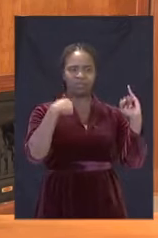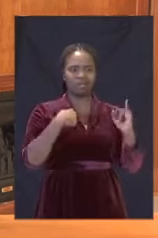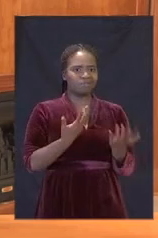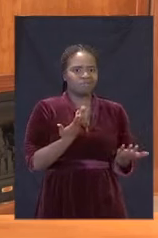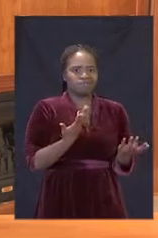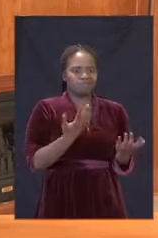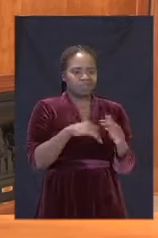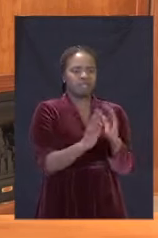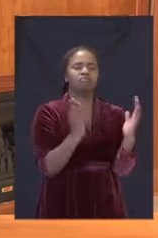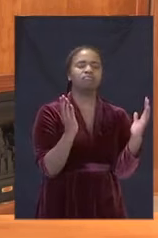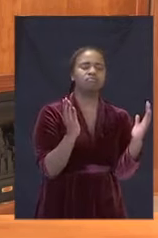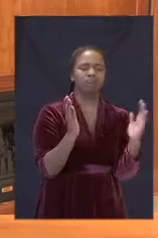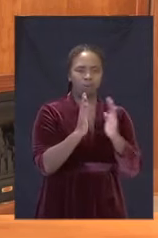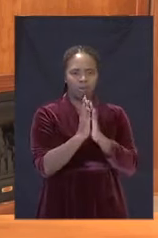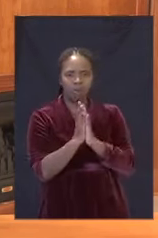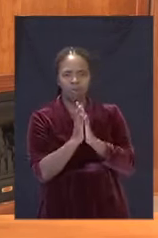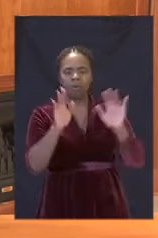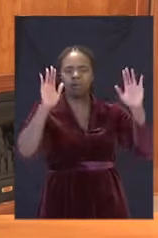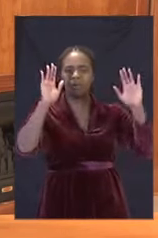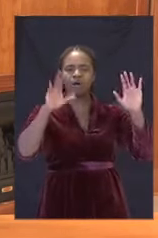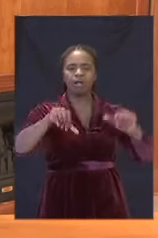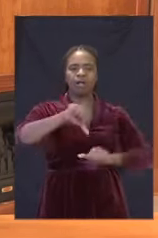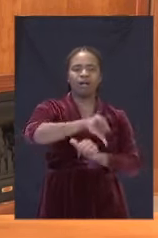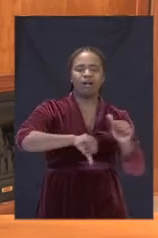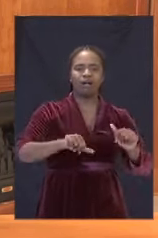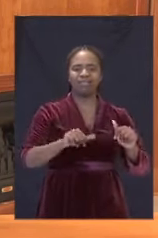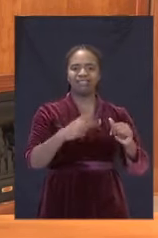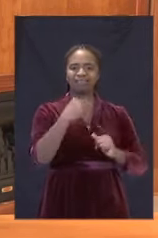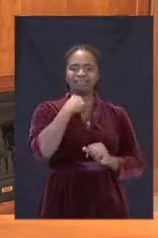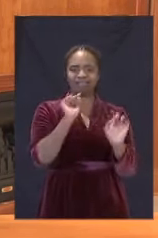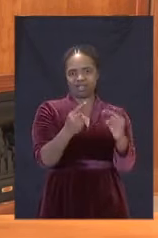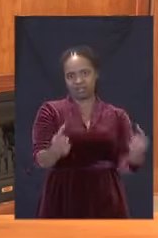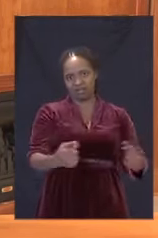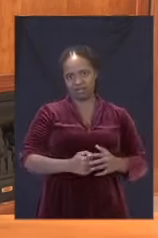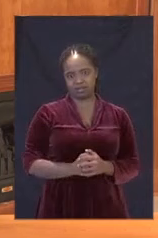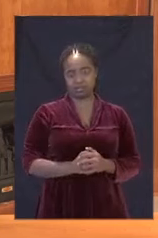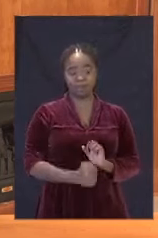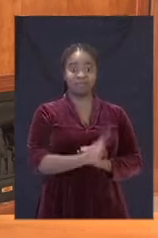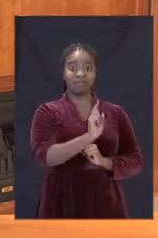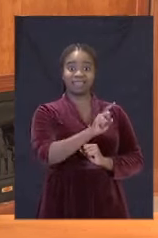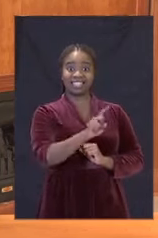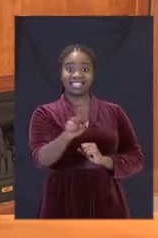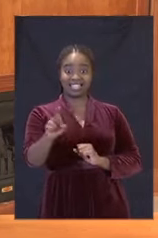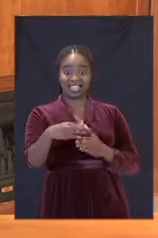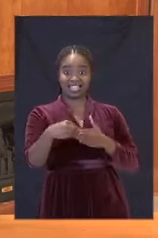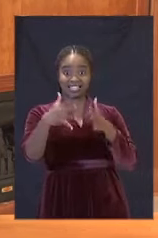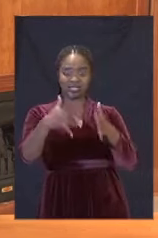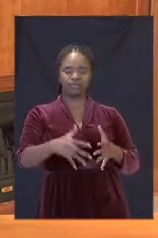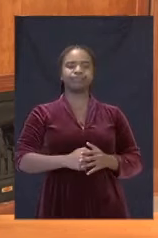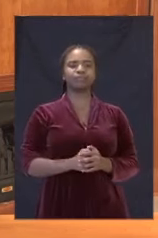to worship in congregation. Our leaders in the faith community provide